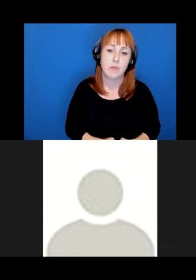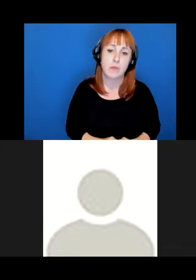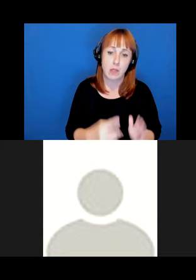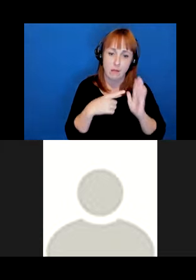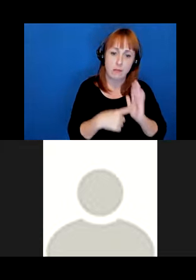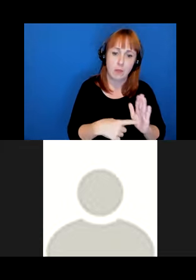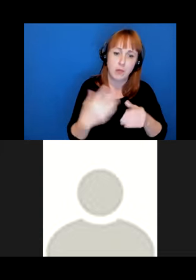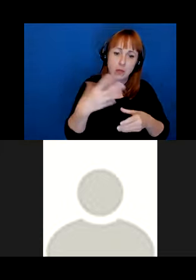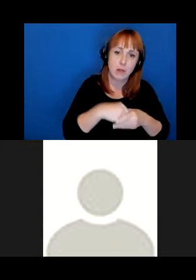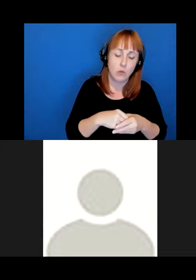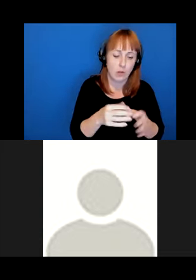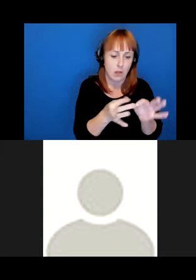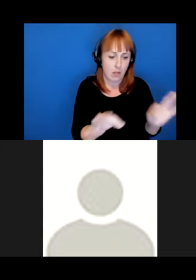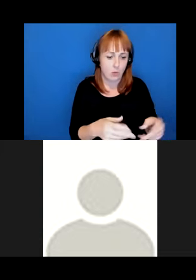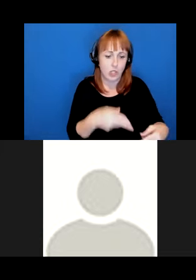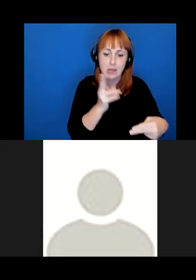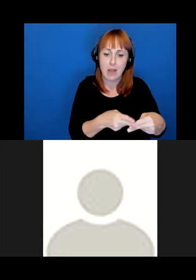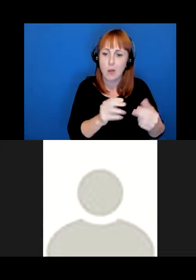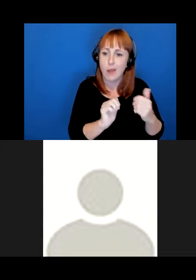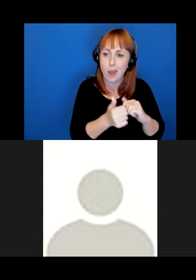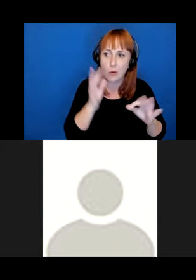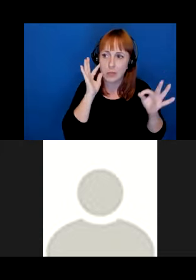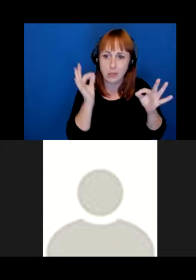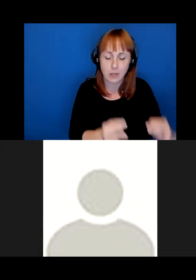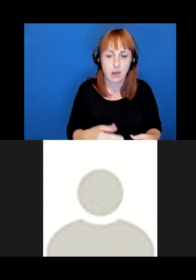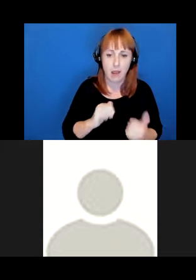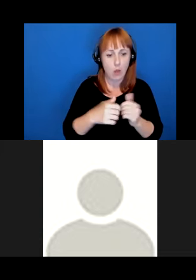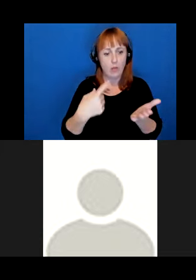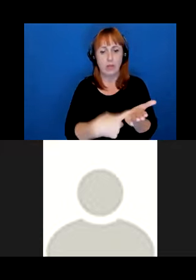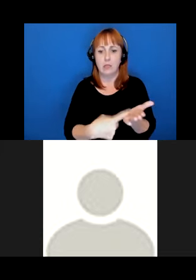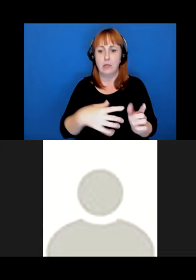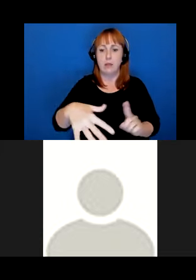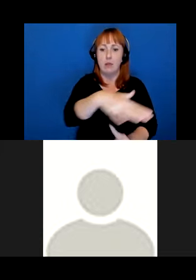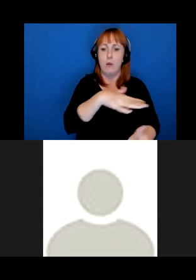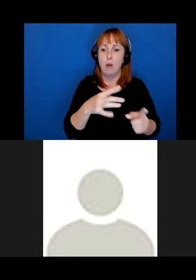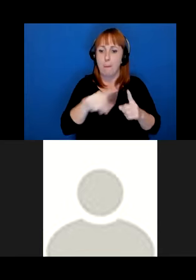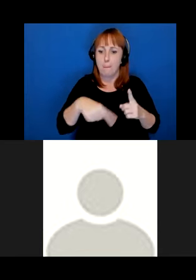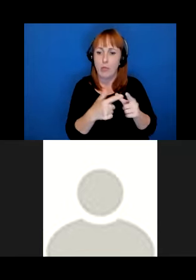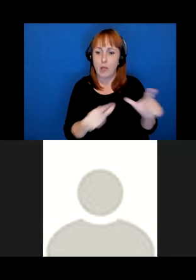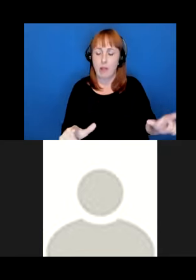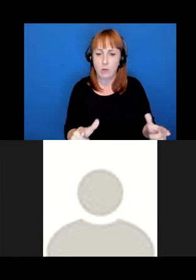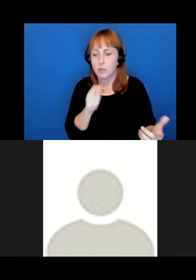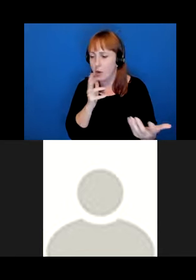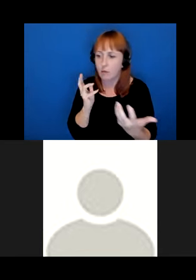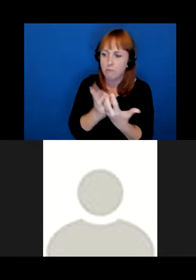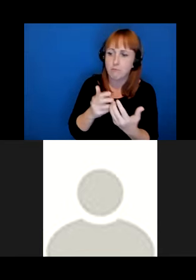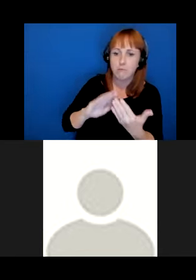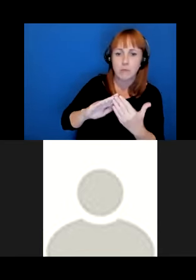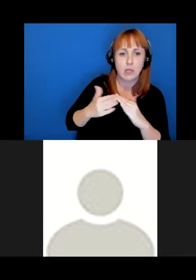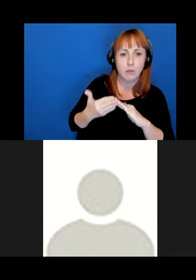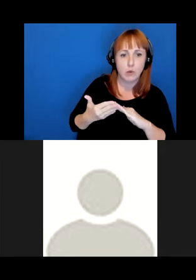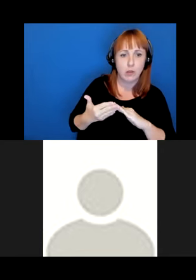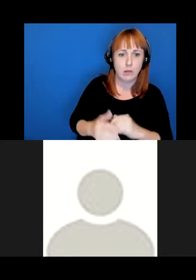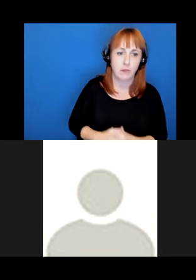include how these languages are named and talked about oftentimes in ways that are not particularly congruent with the communities that they come from.